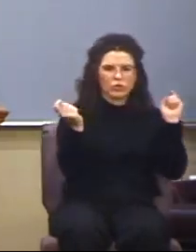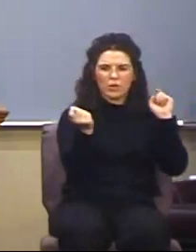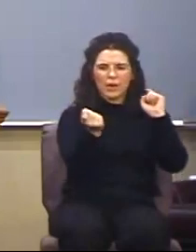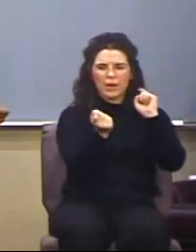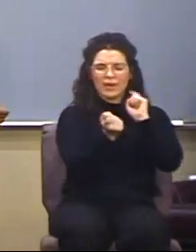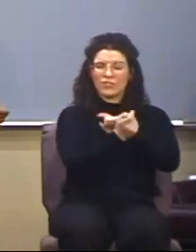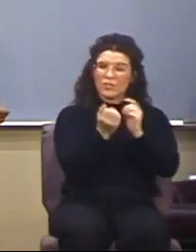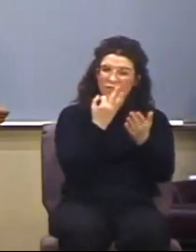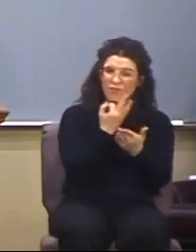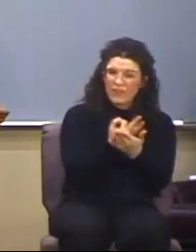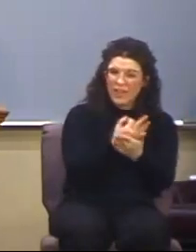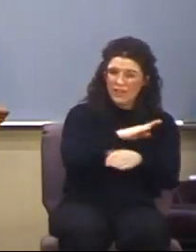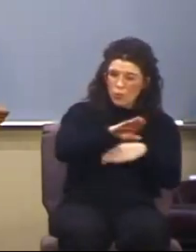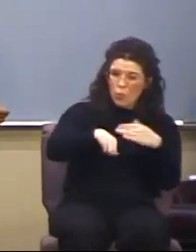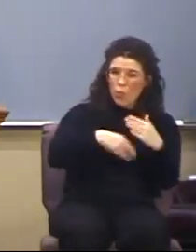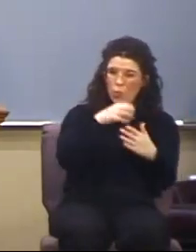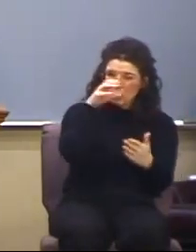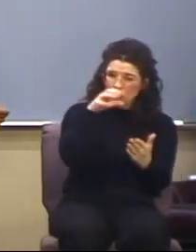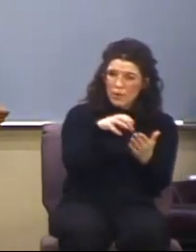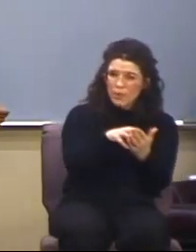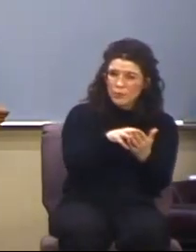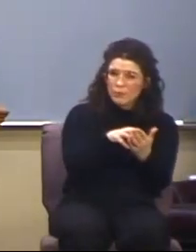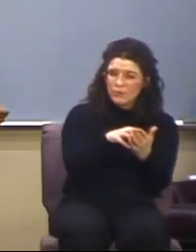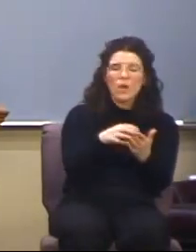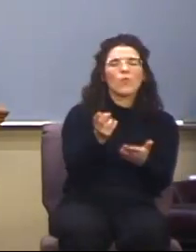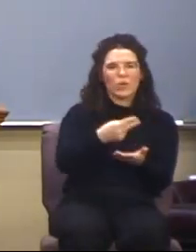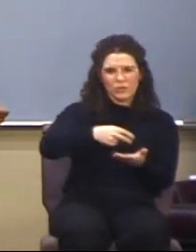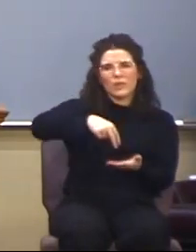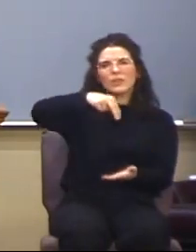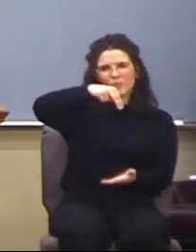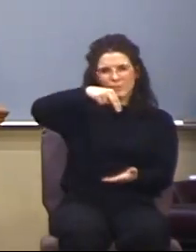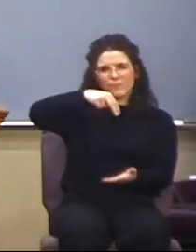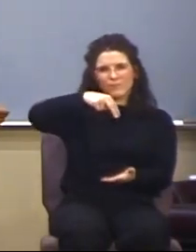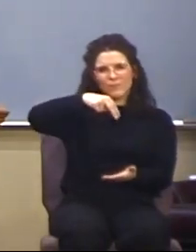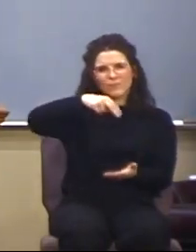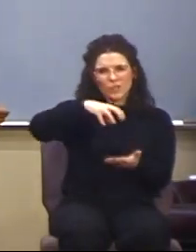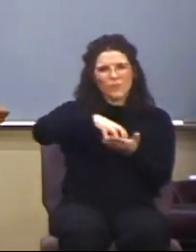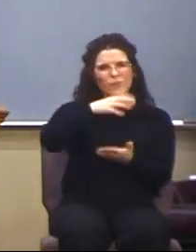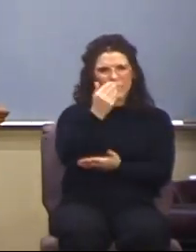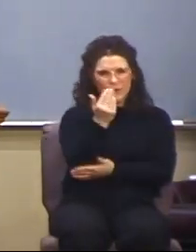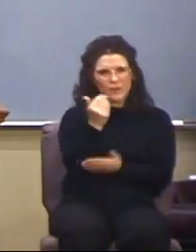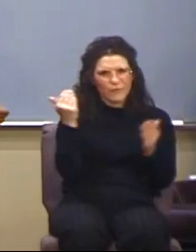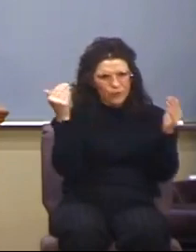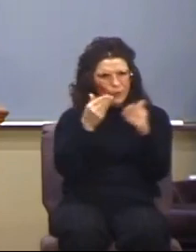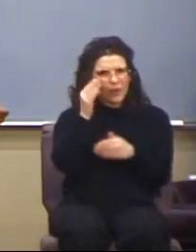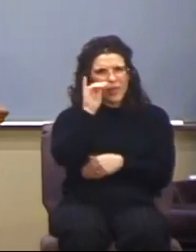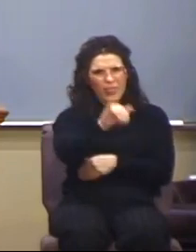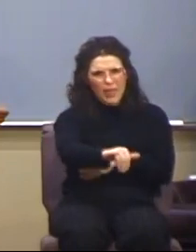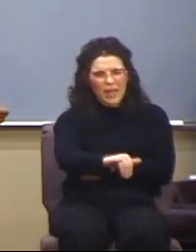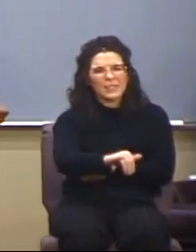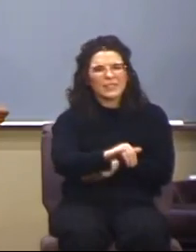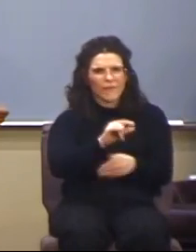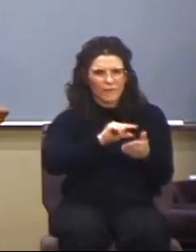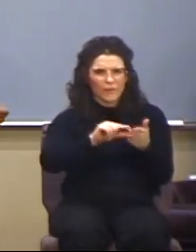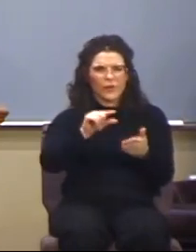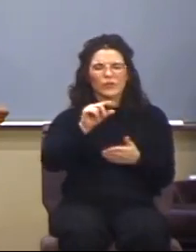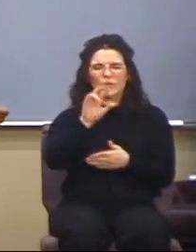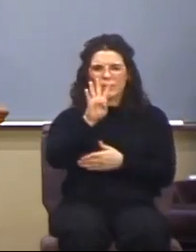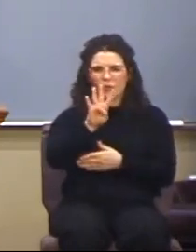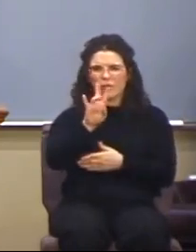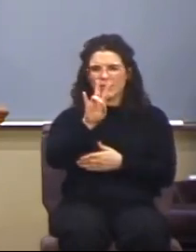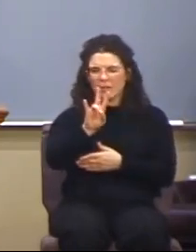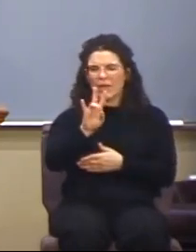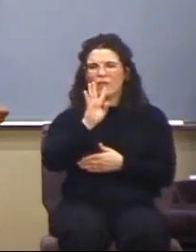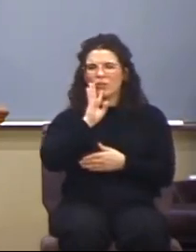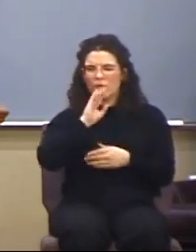the entire chapter, resurrection. Verse 47 describes Jesus Christ as the Lord